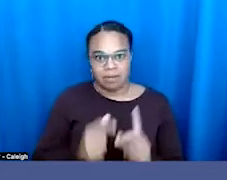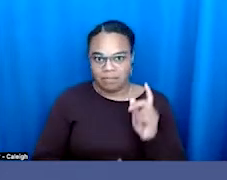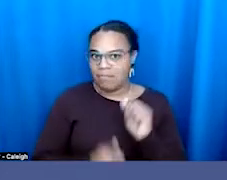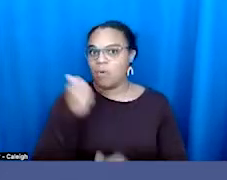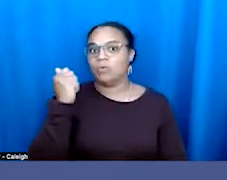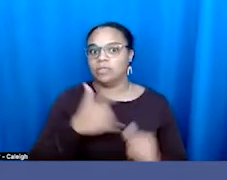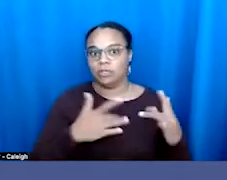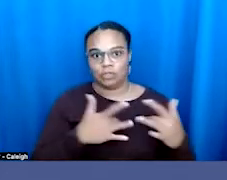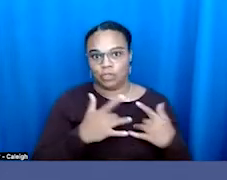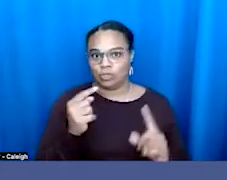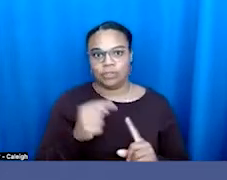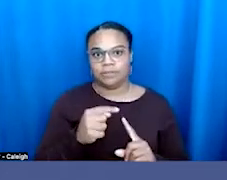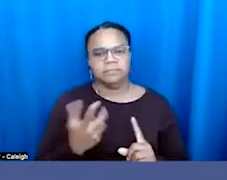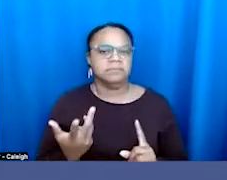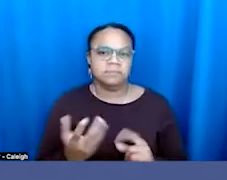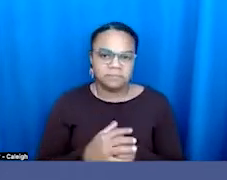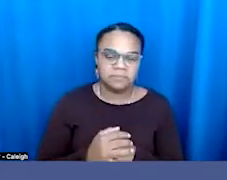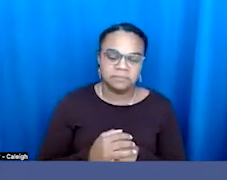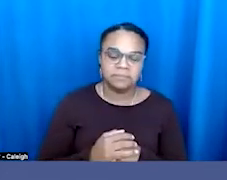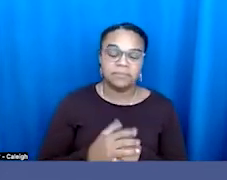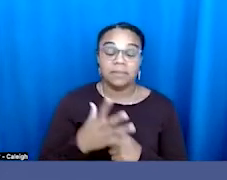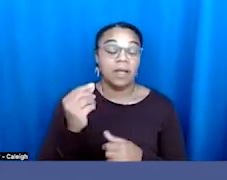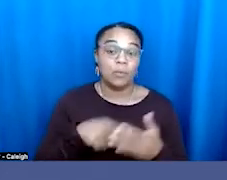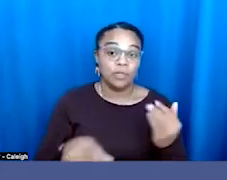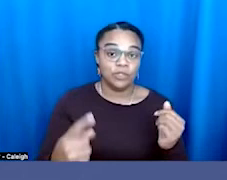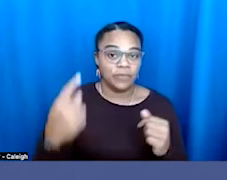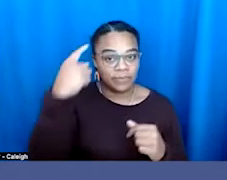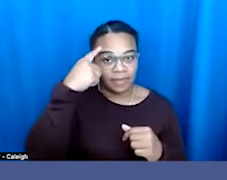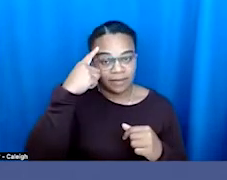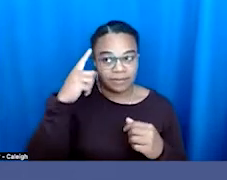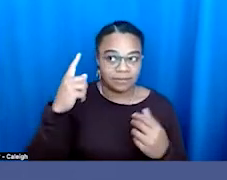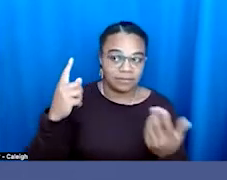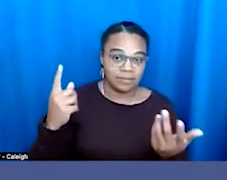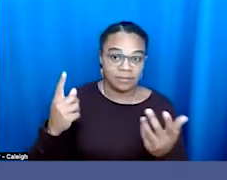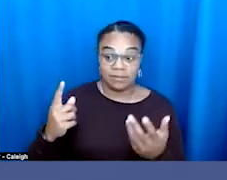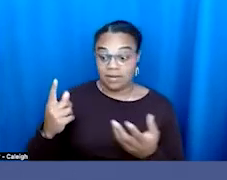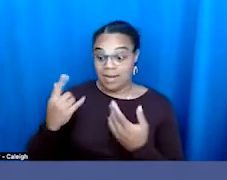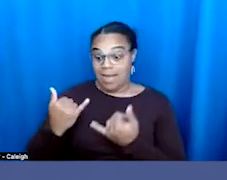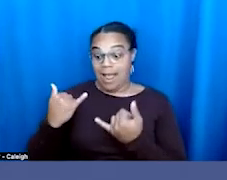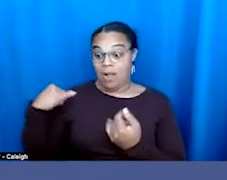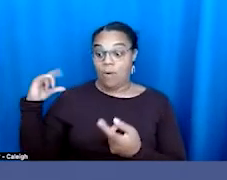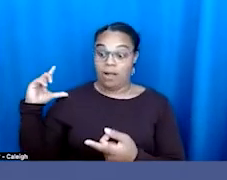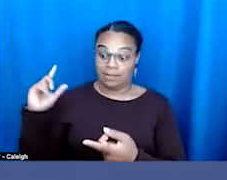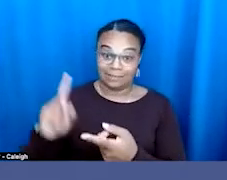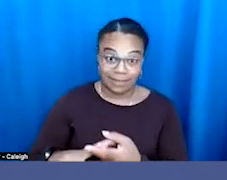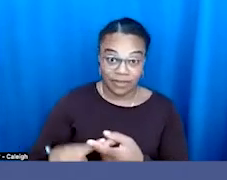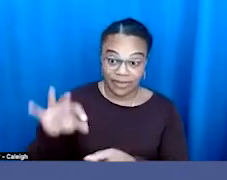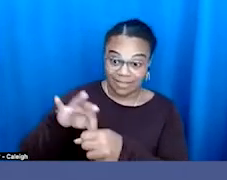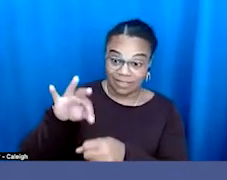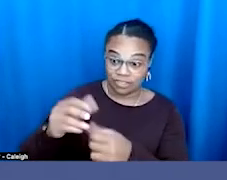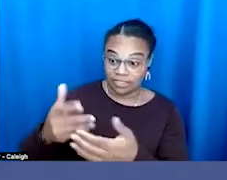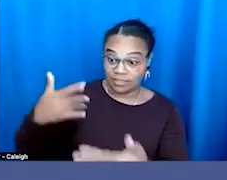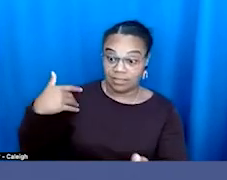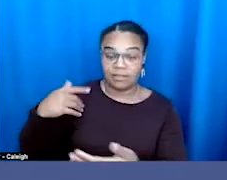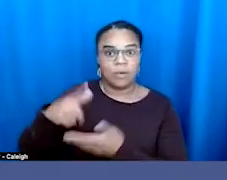and what would you say is, um, between now and the election is the, is NCT's,